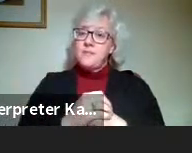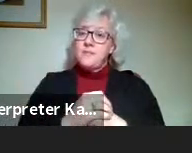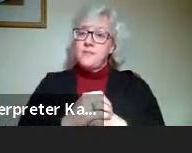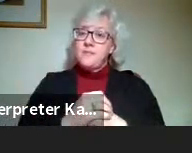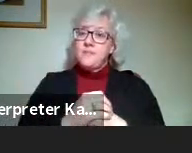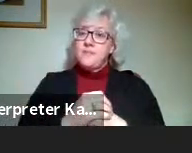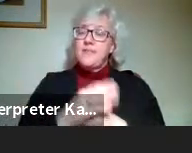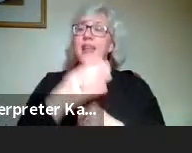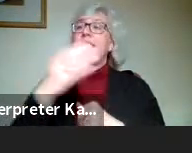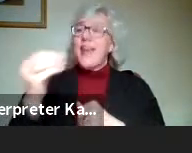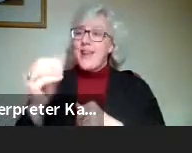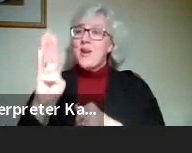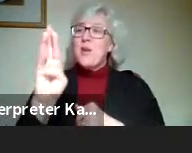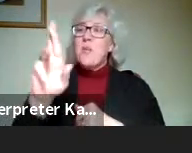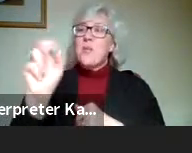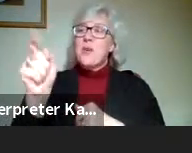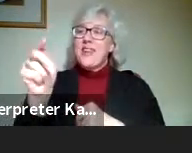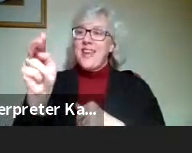and Brianna Wright.